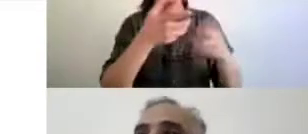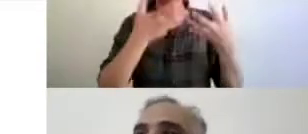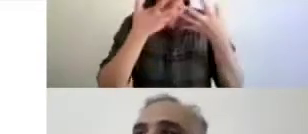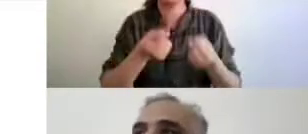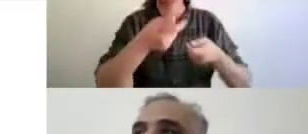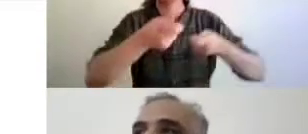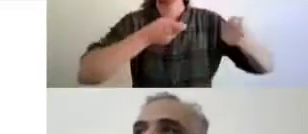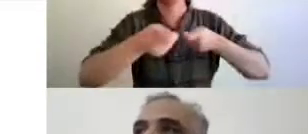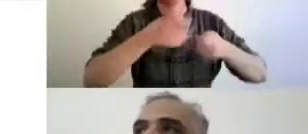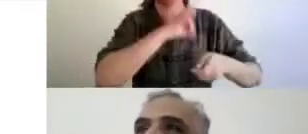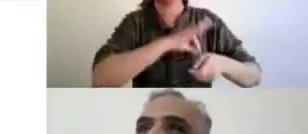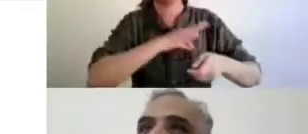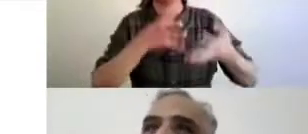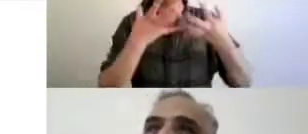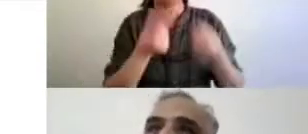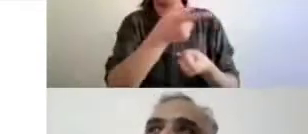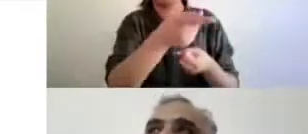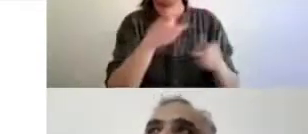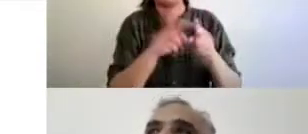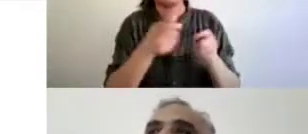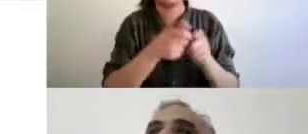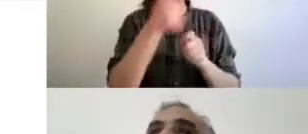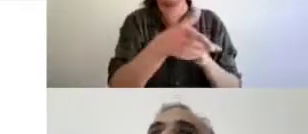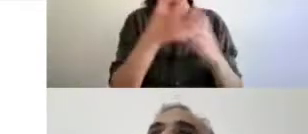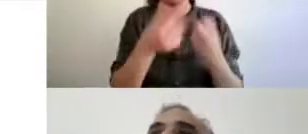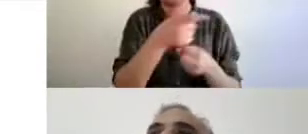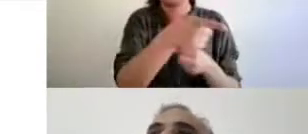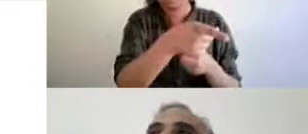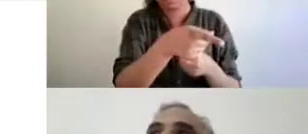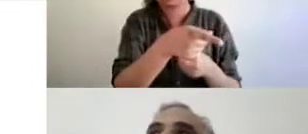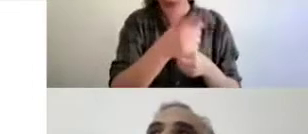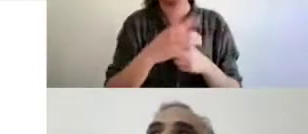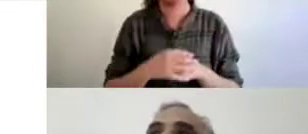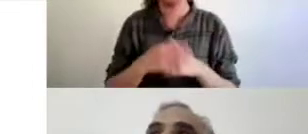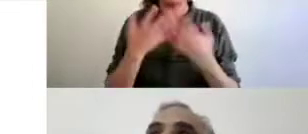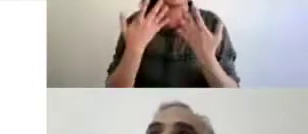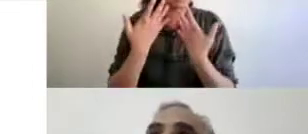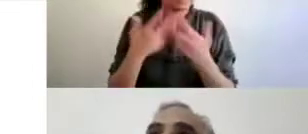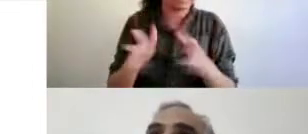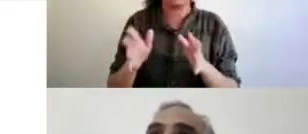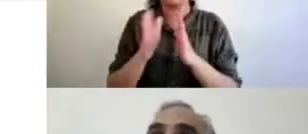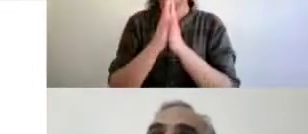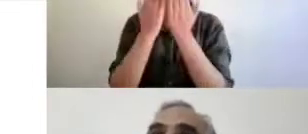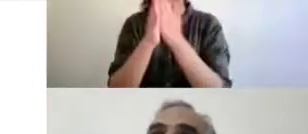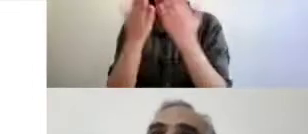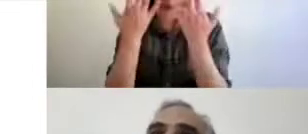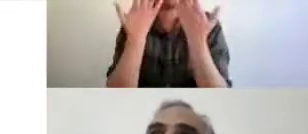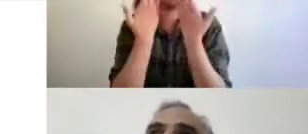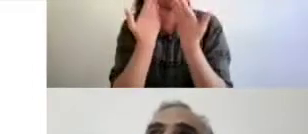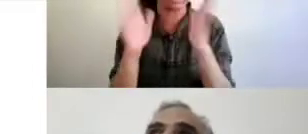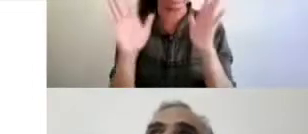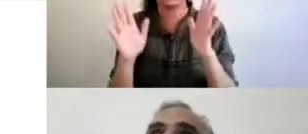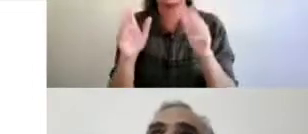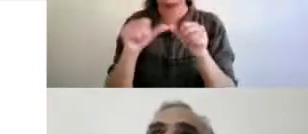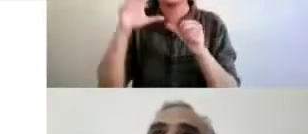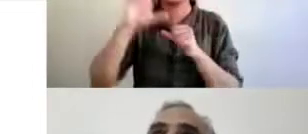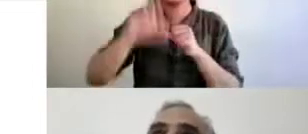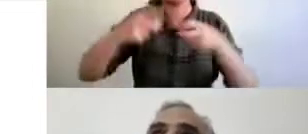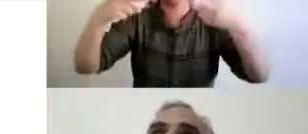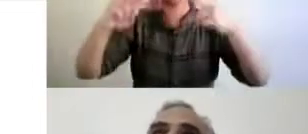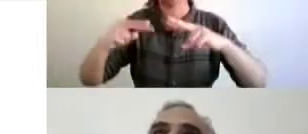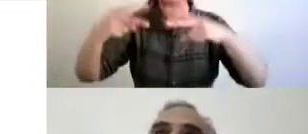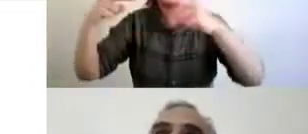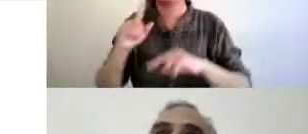to convert uh any title into accessible format